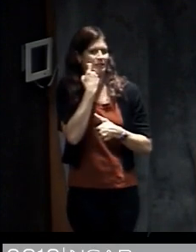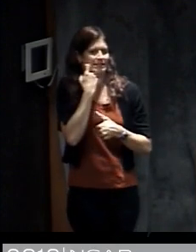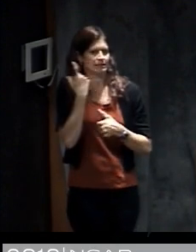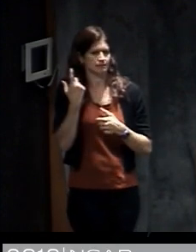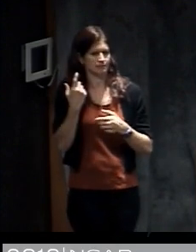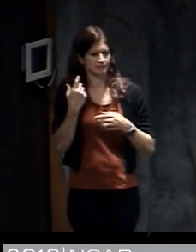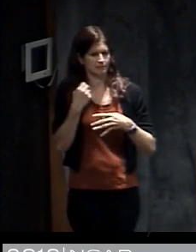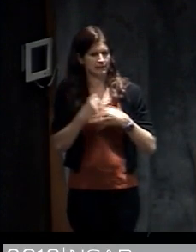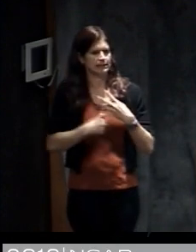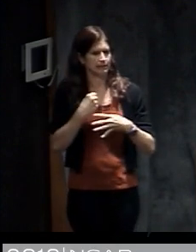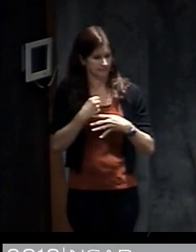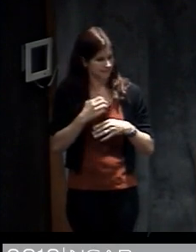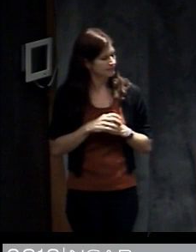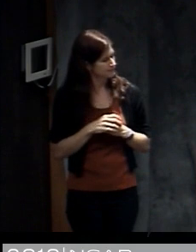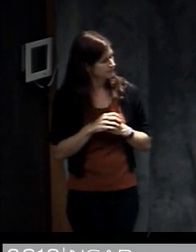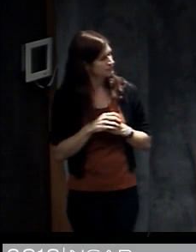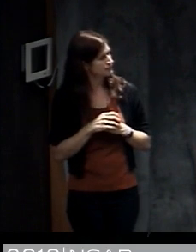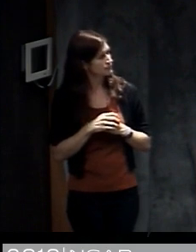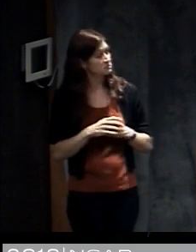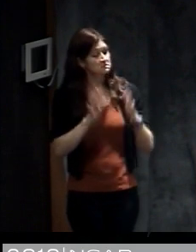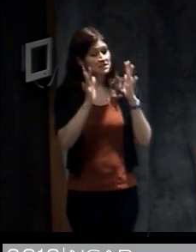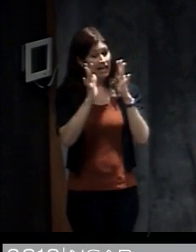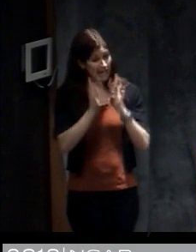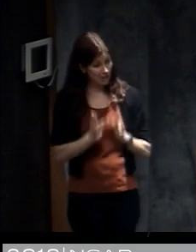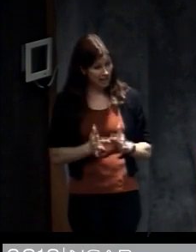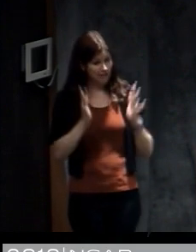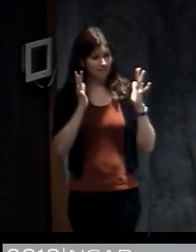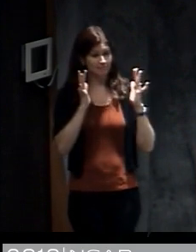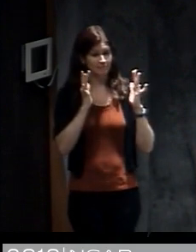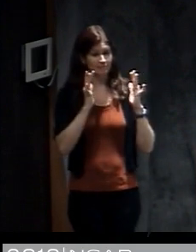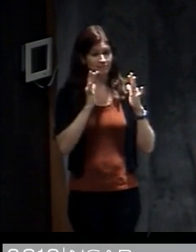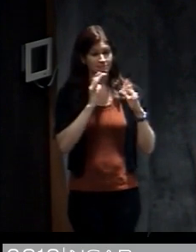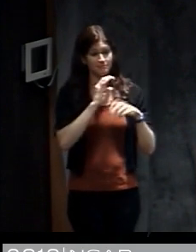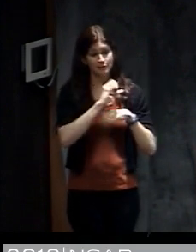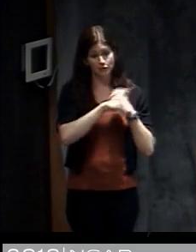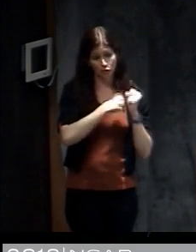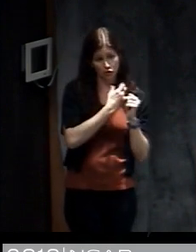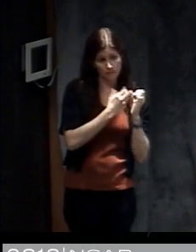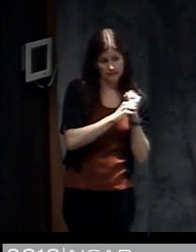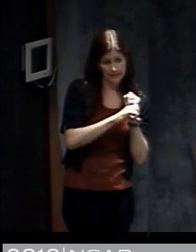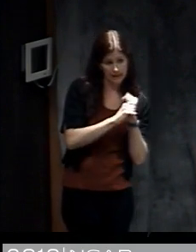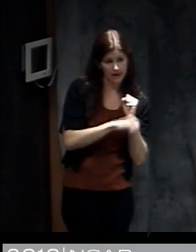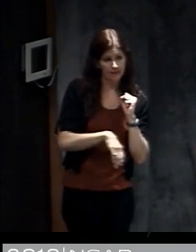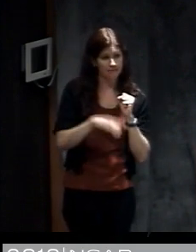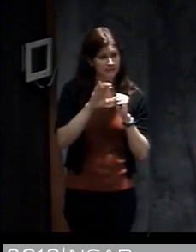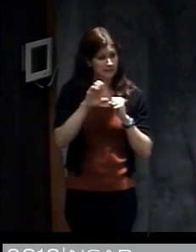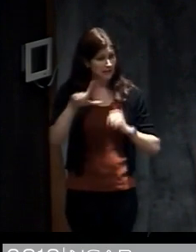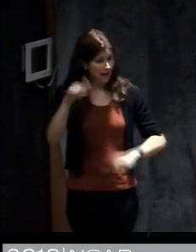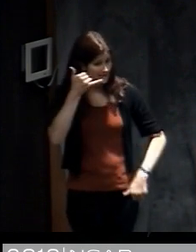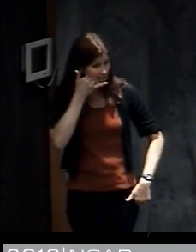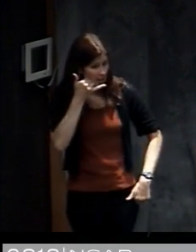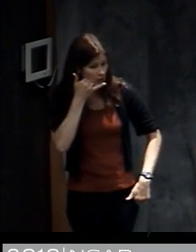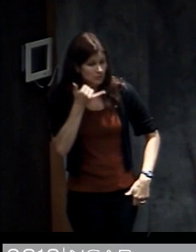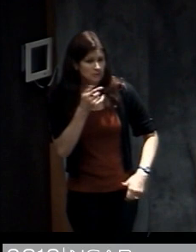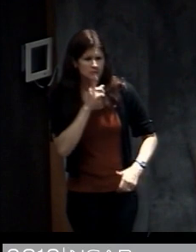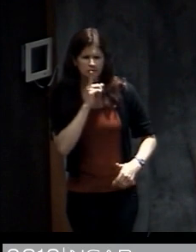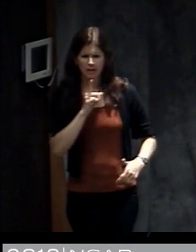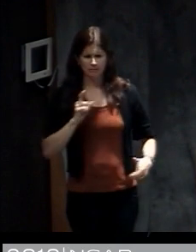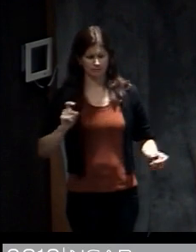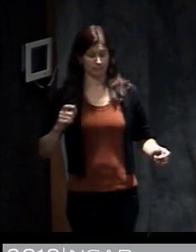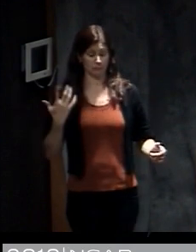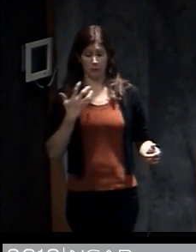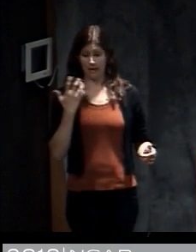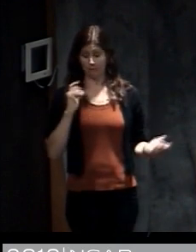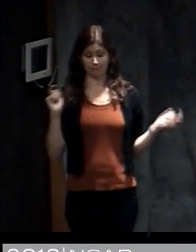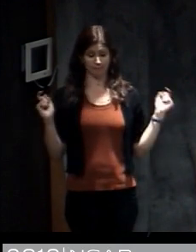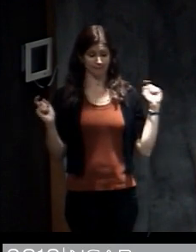So as we all know, the internet and social media and other technology like cell phones and those kinds of things have really transformed the way in